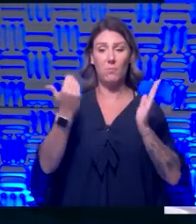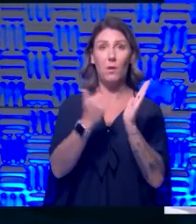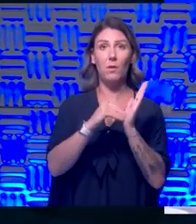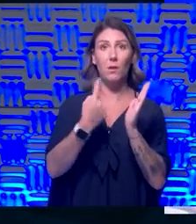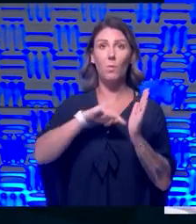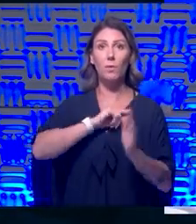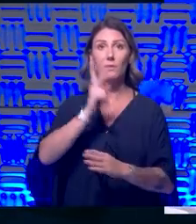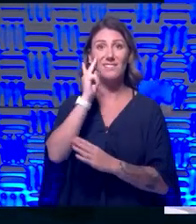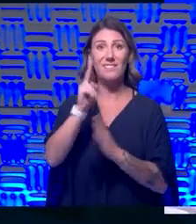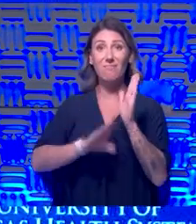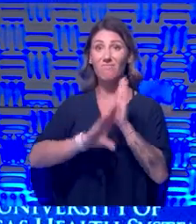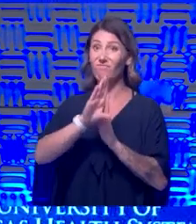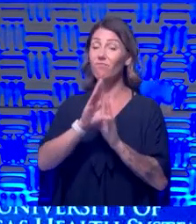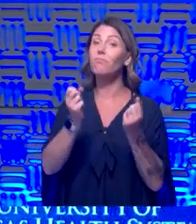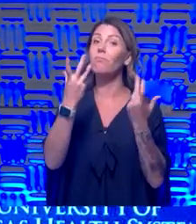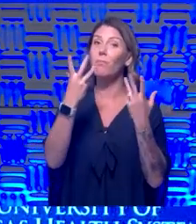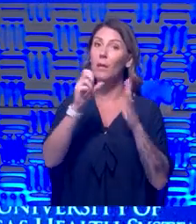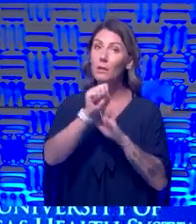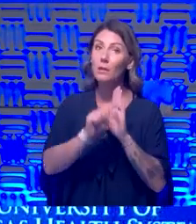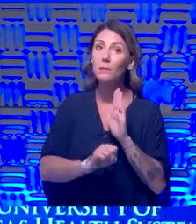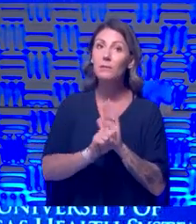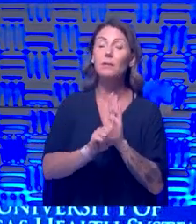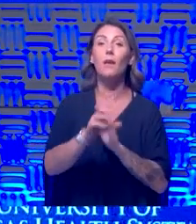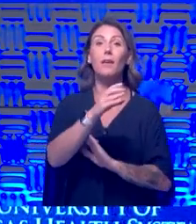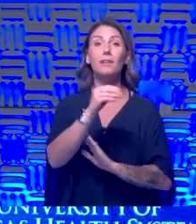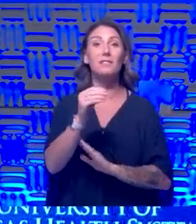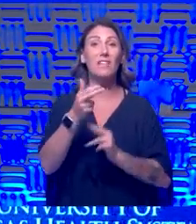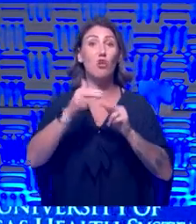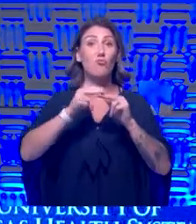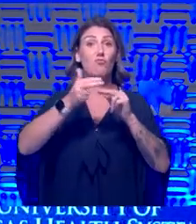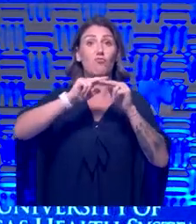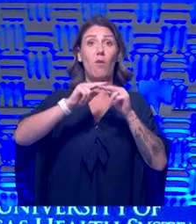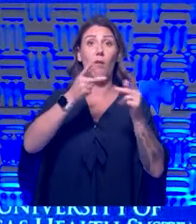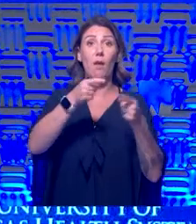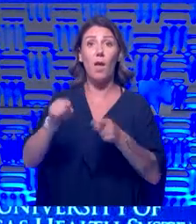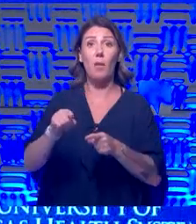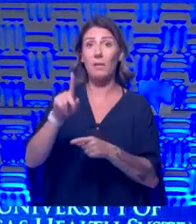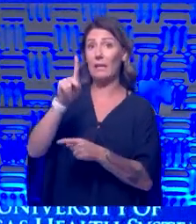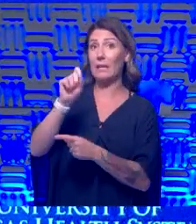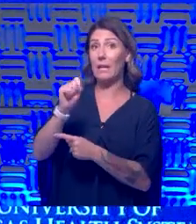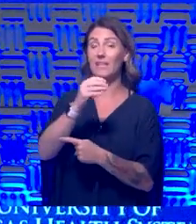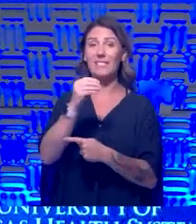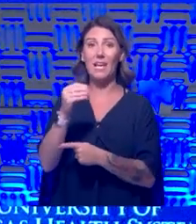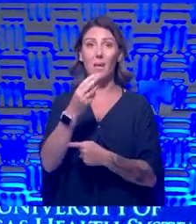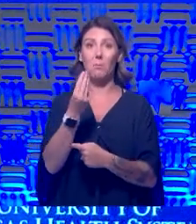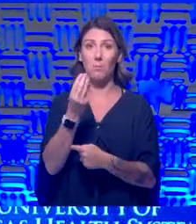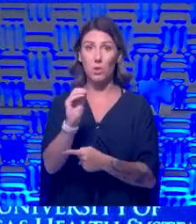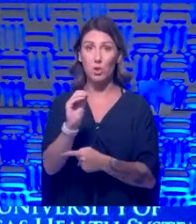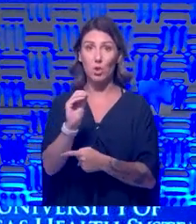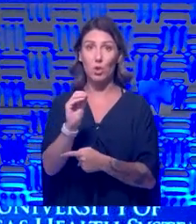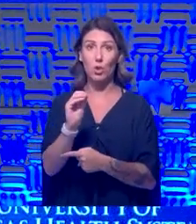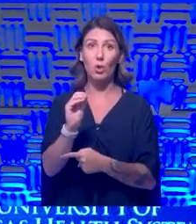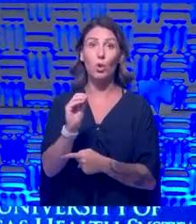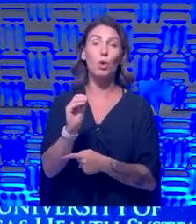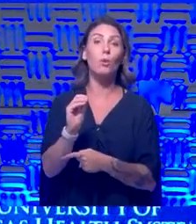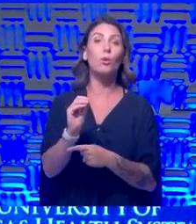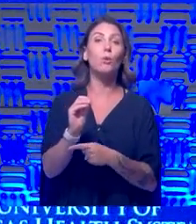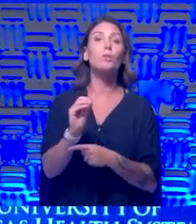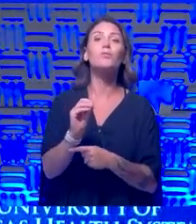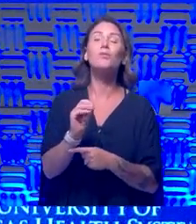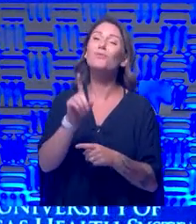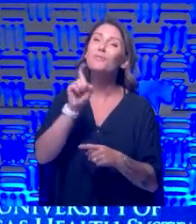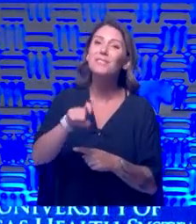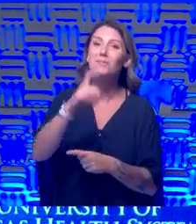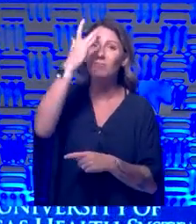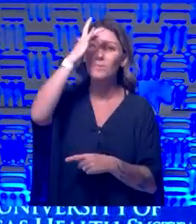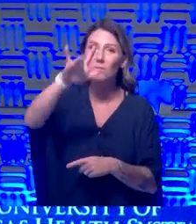spike in a number of states, and there are rises even occurring in Kansas and Missouri. So let's just be smart.